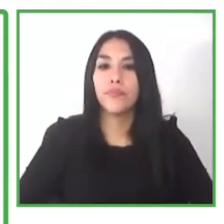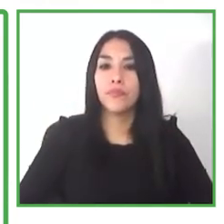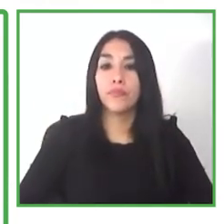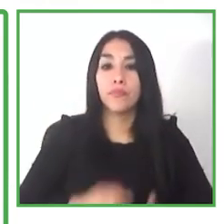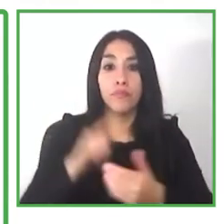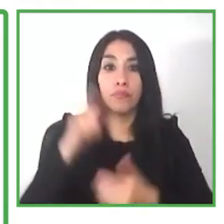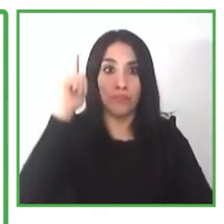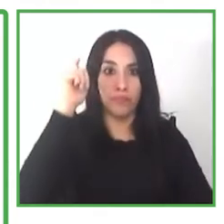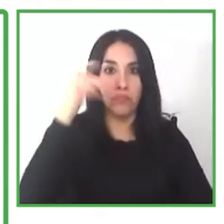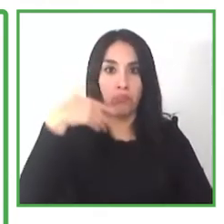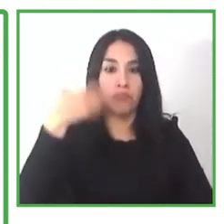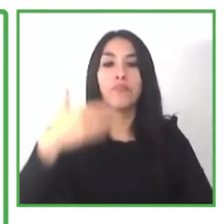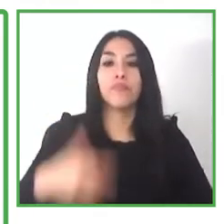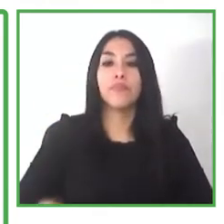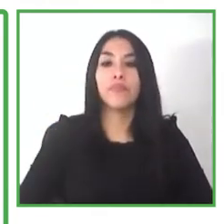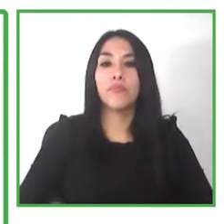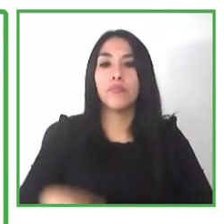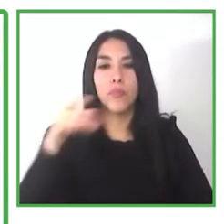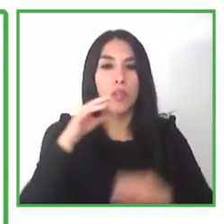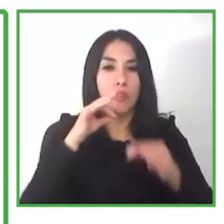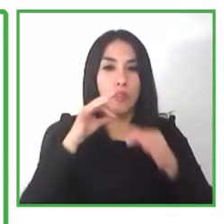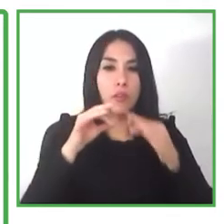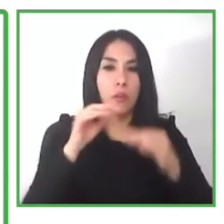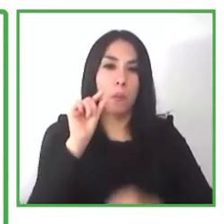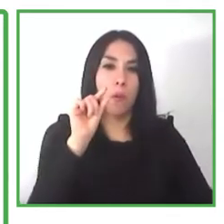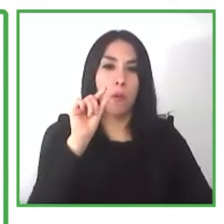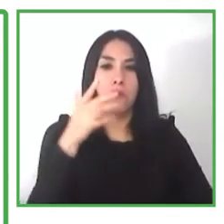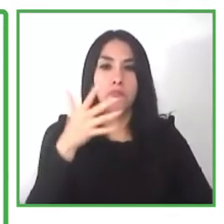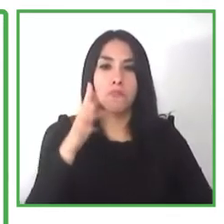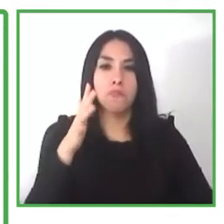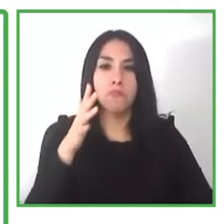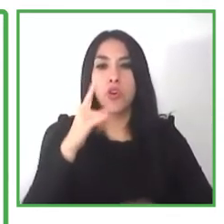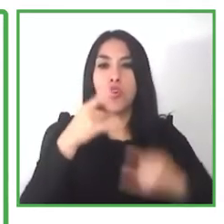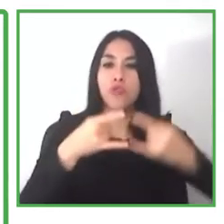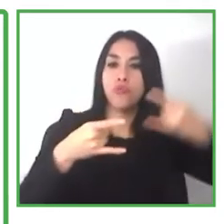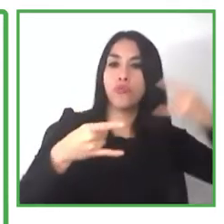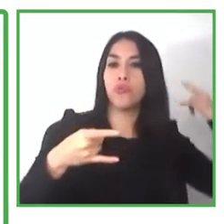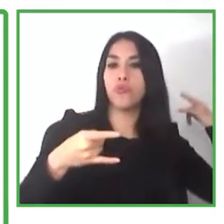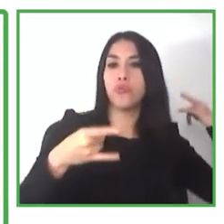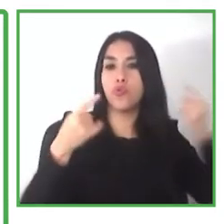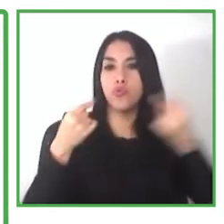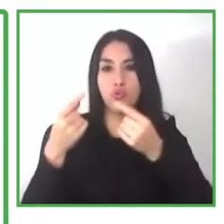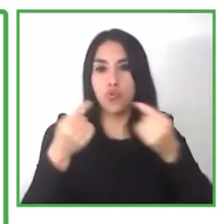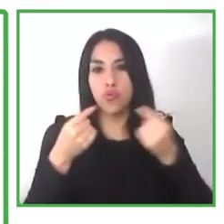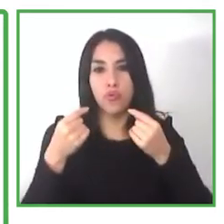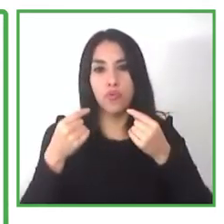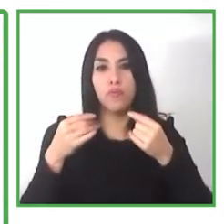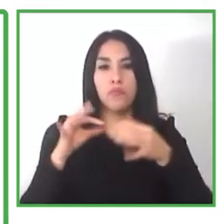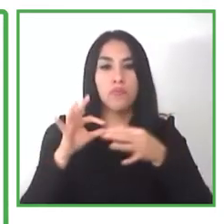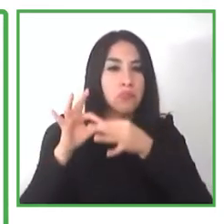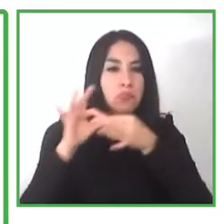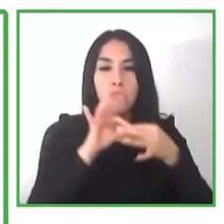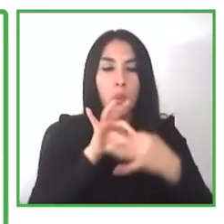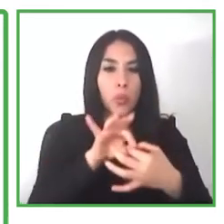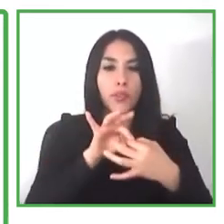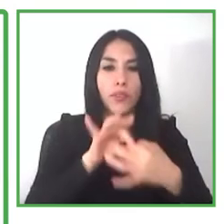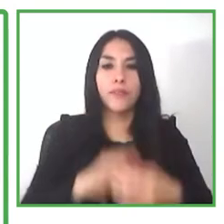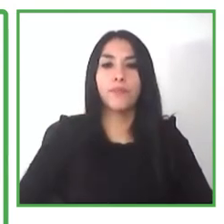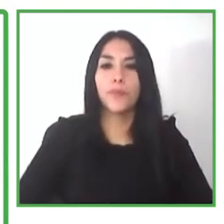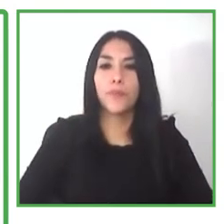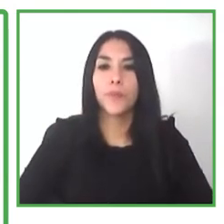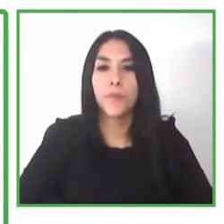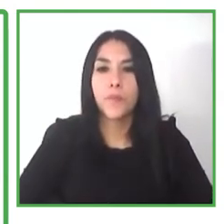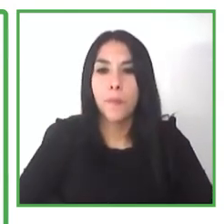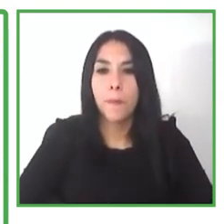history of a crear unidas so it um it was built or started to work in 2003